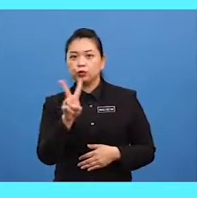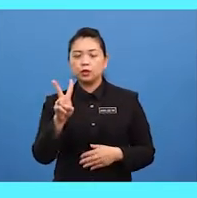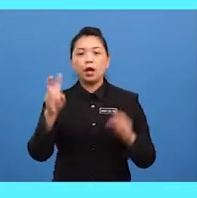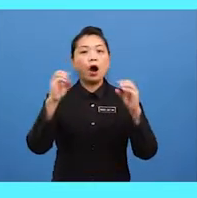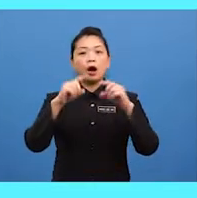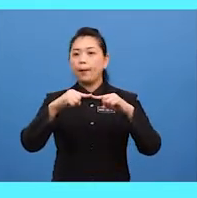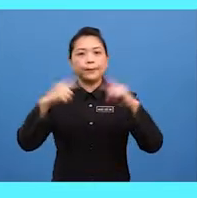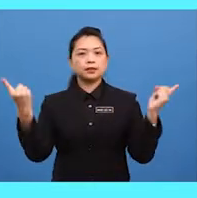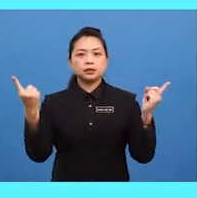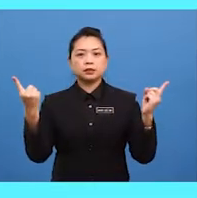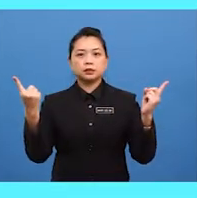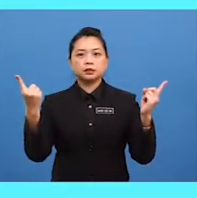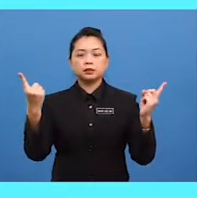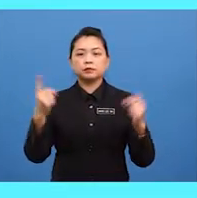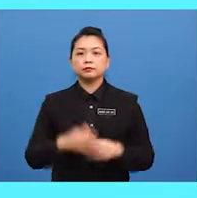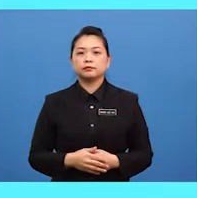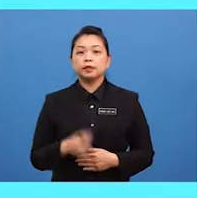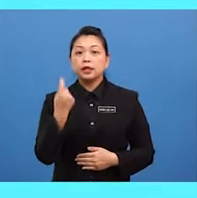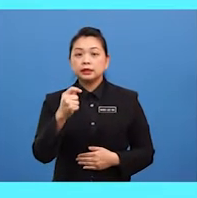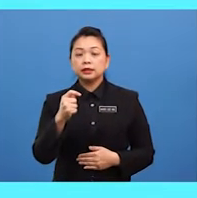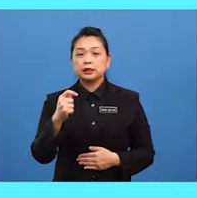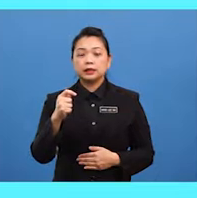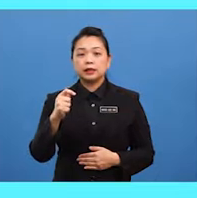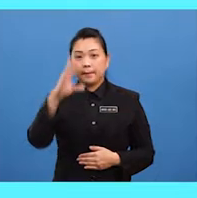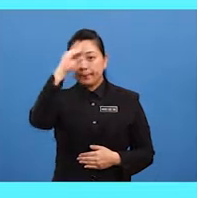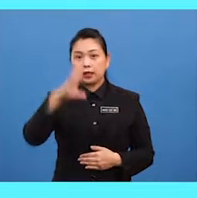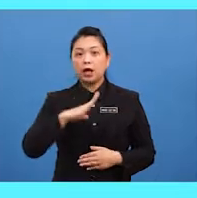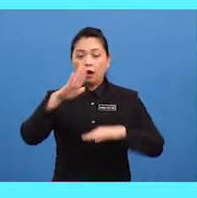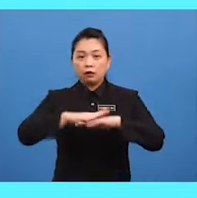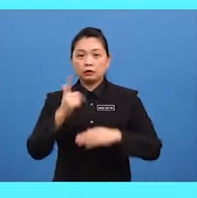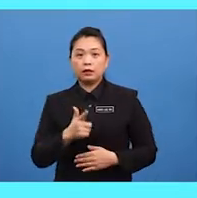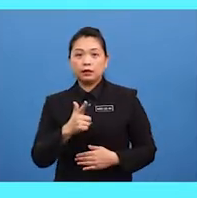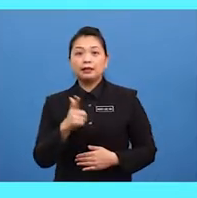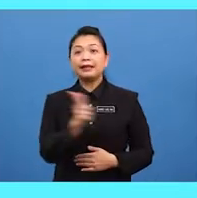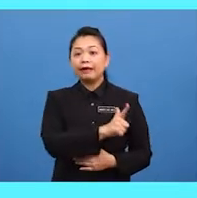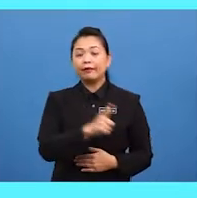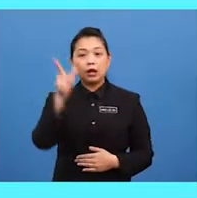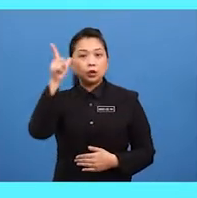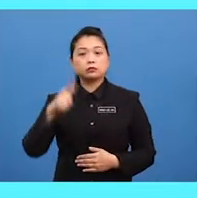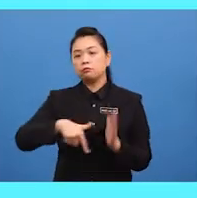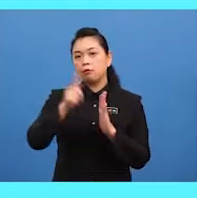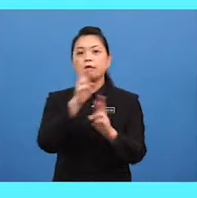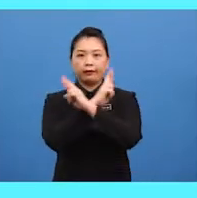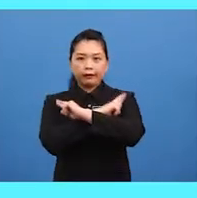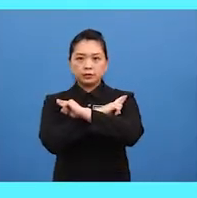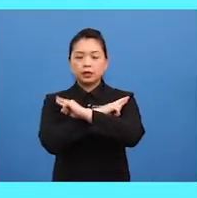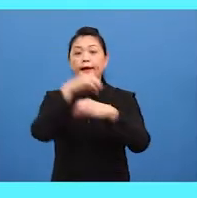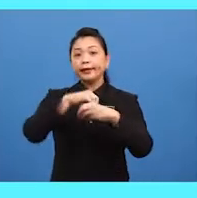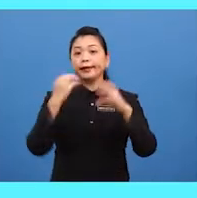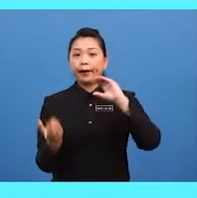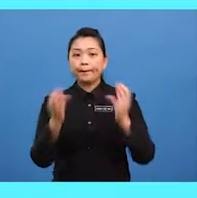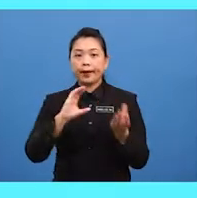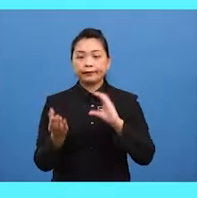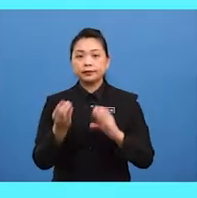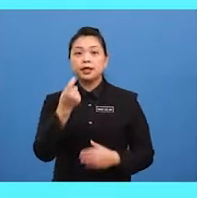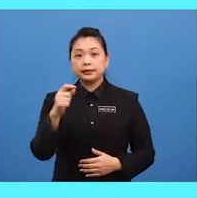in other ways the man on the left looks more relaxed and in comparison